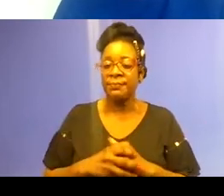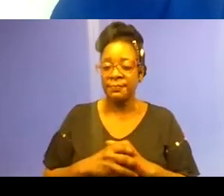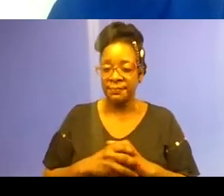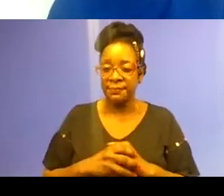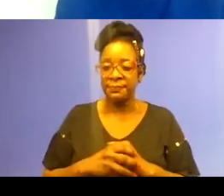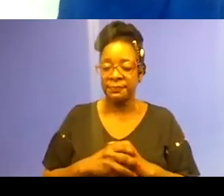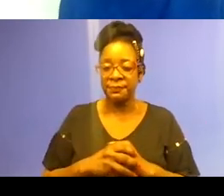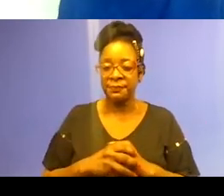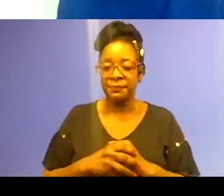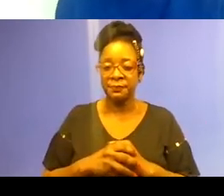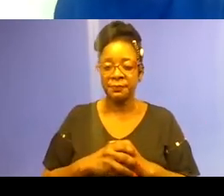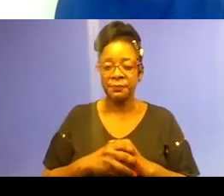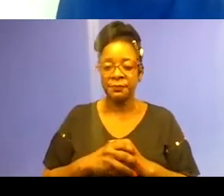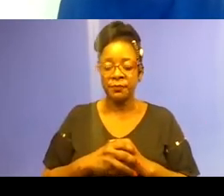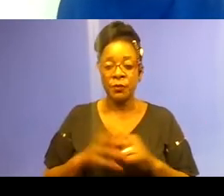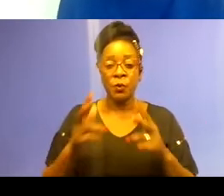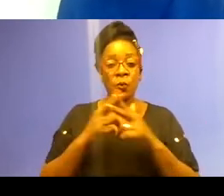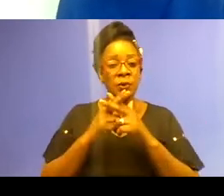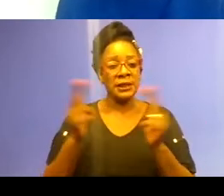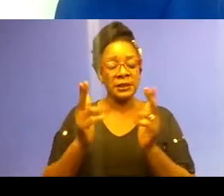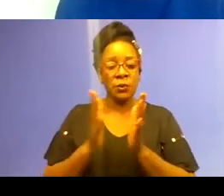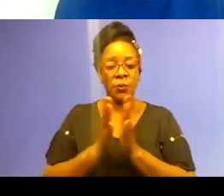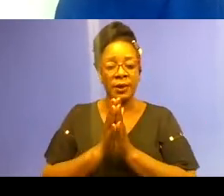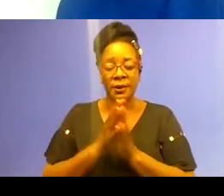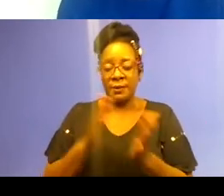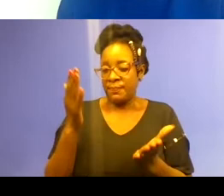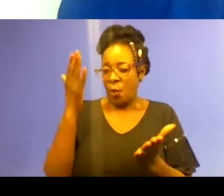Okay, so we'll start with why now.